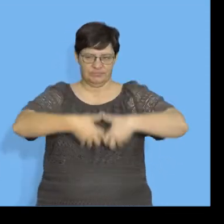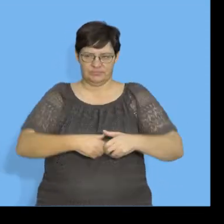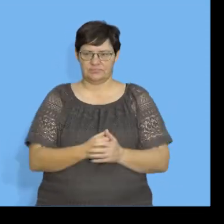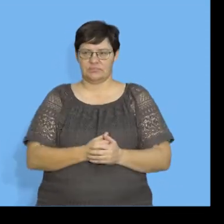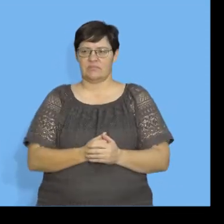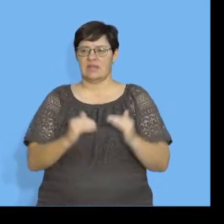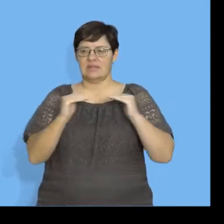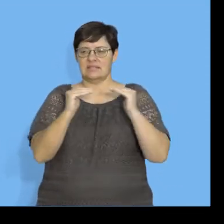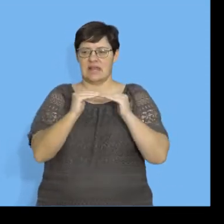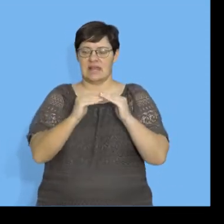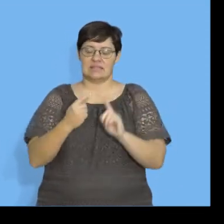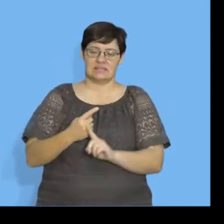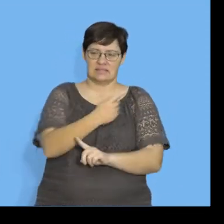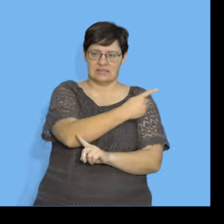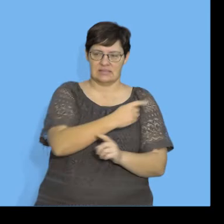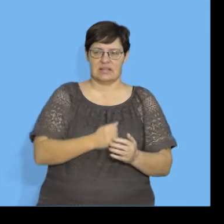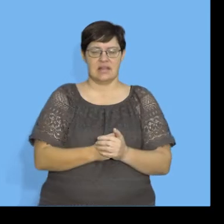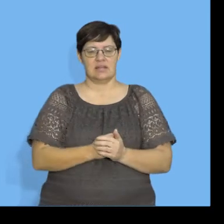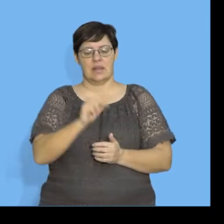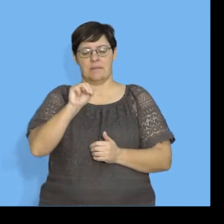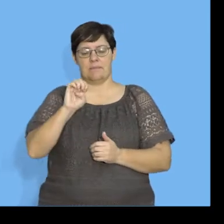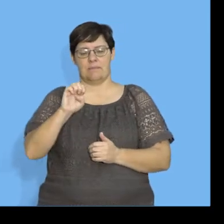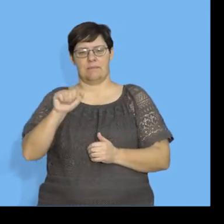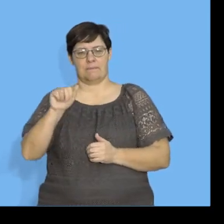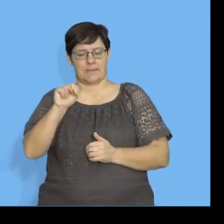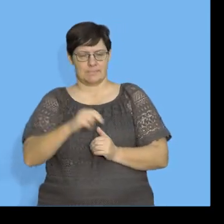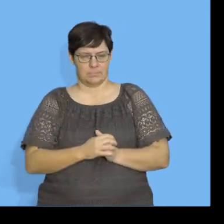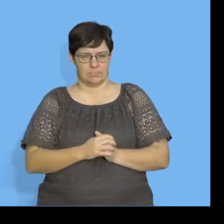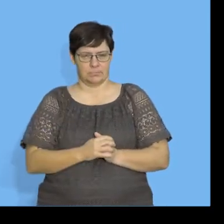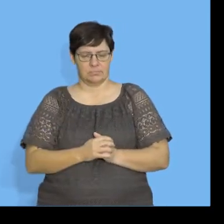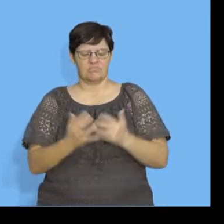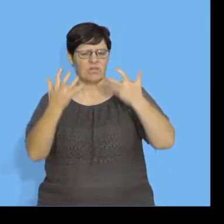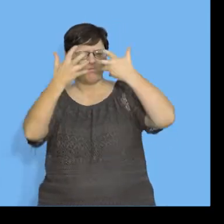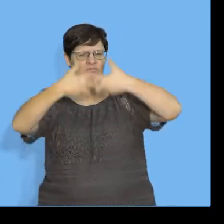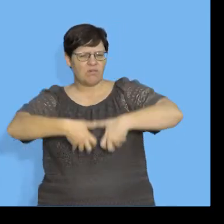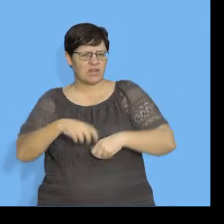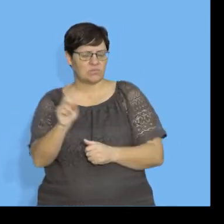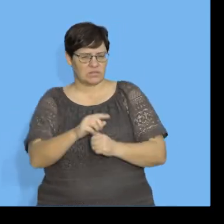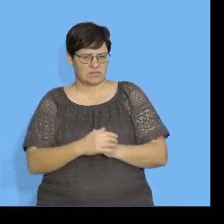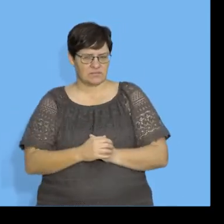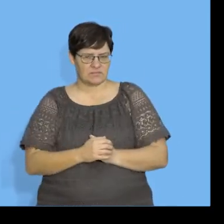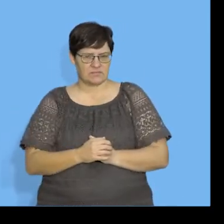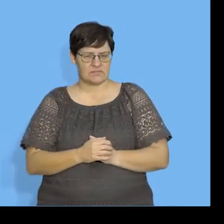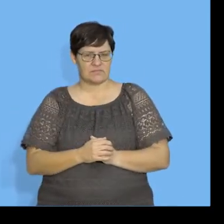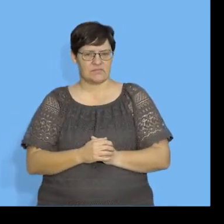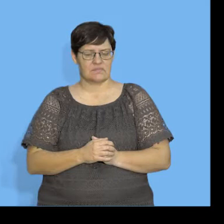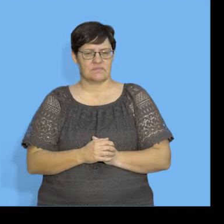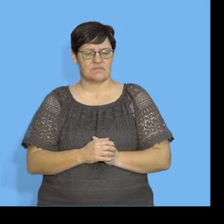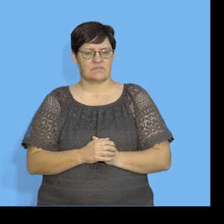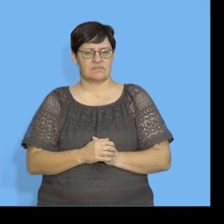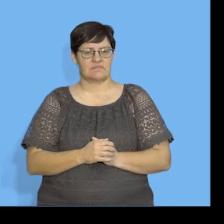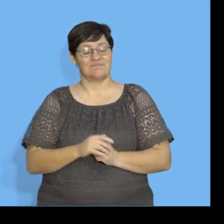standard deviation and mean. What is correlation? We spoke about correlation.